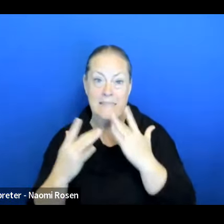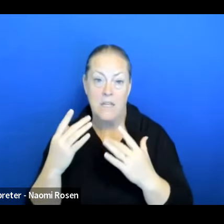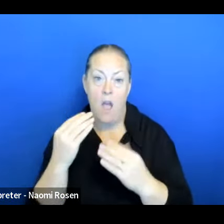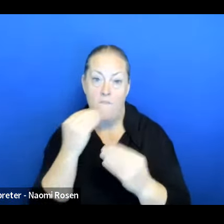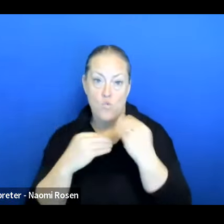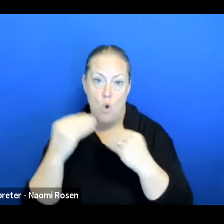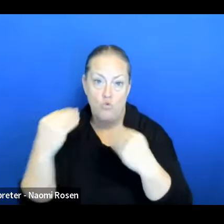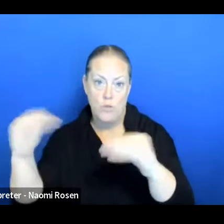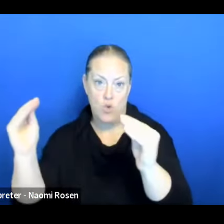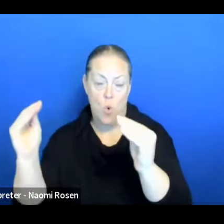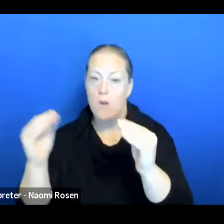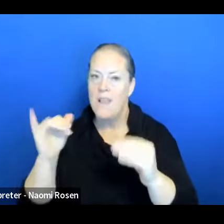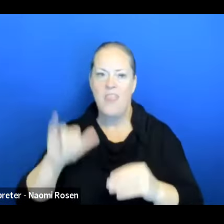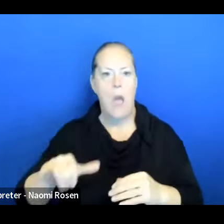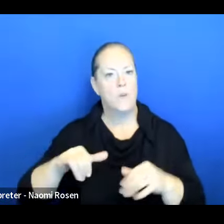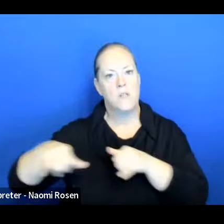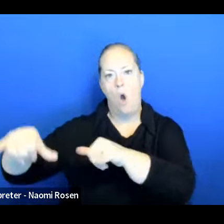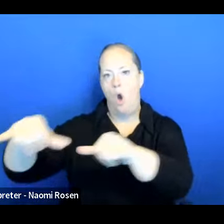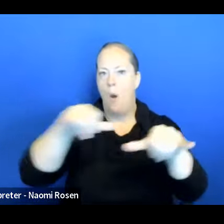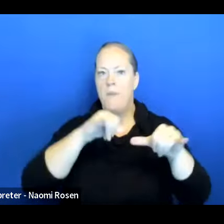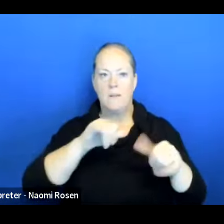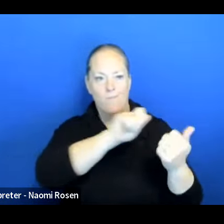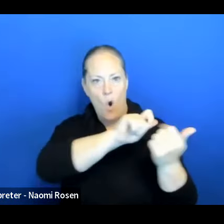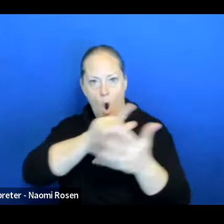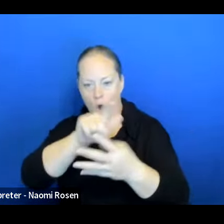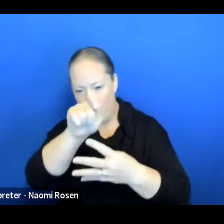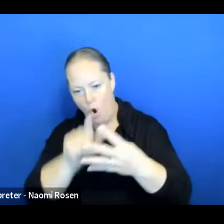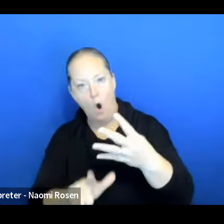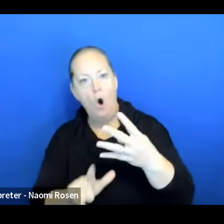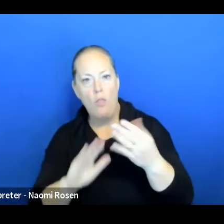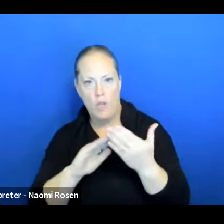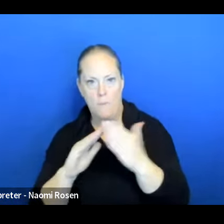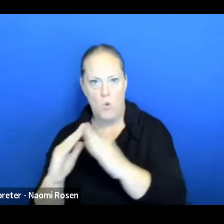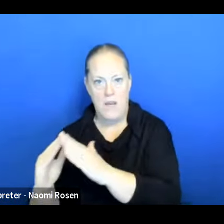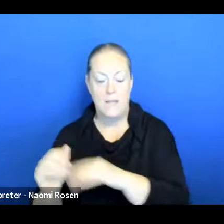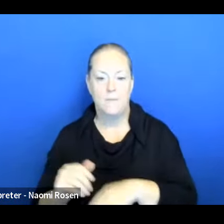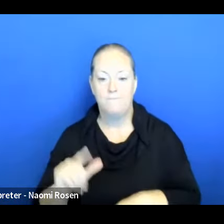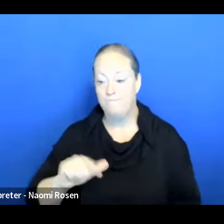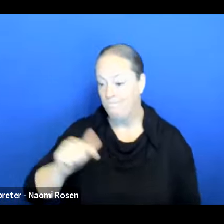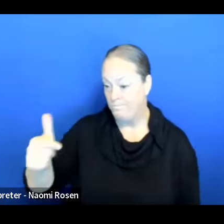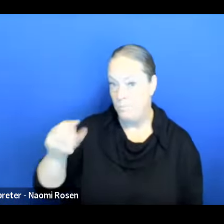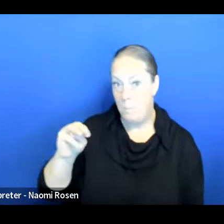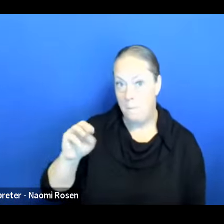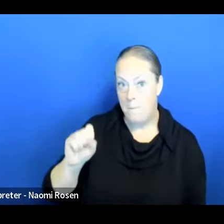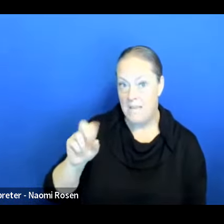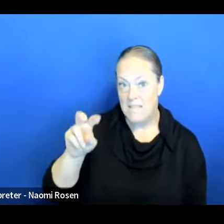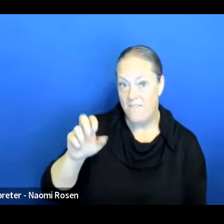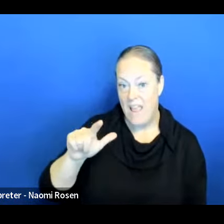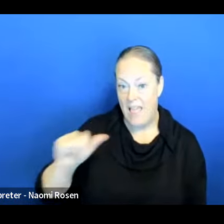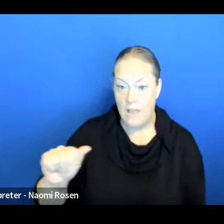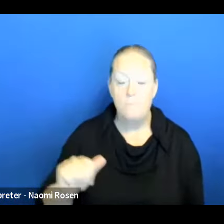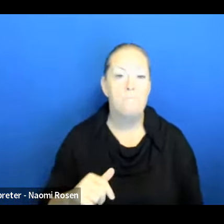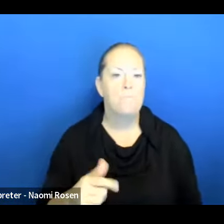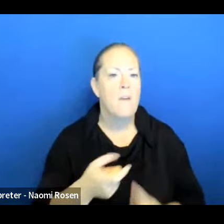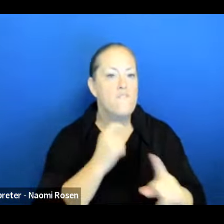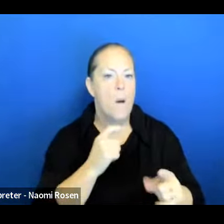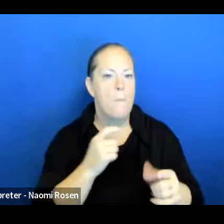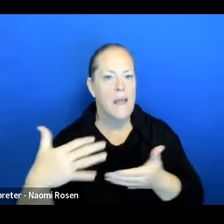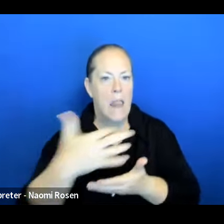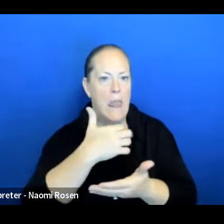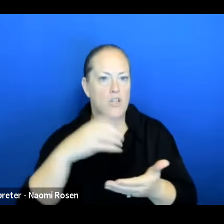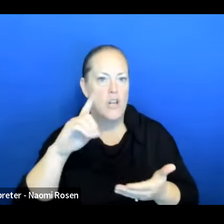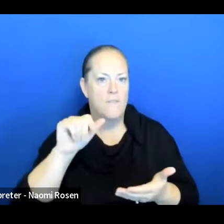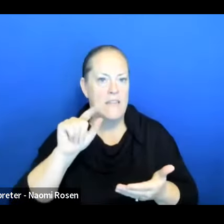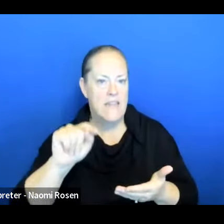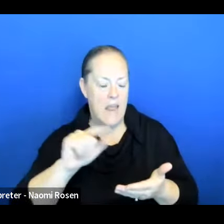communities. Um, okay. Ms. Vila. All right. So in the collections of the data, there was definitely several